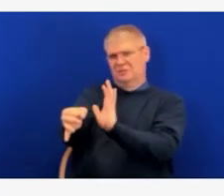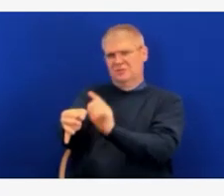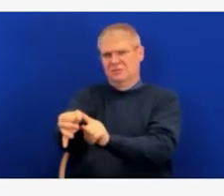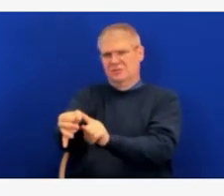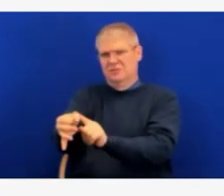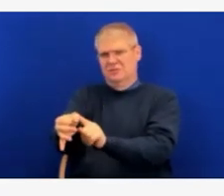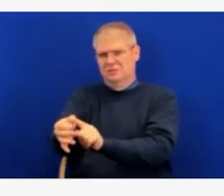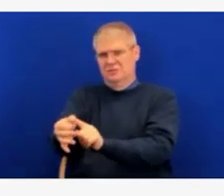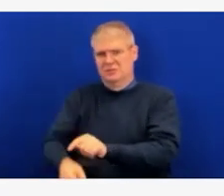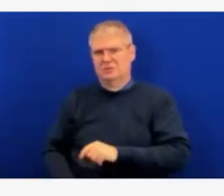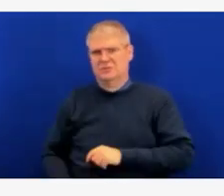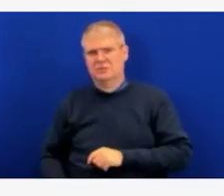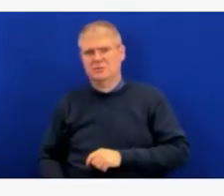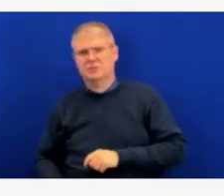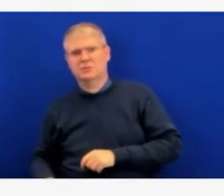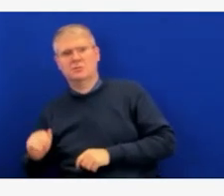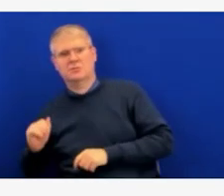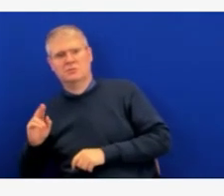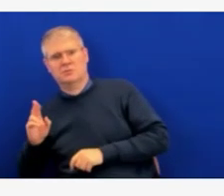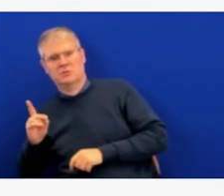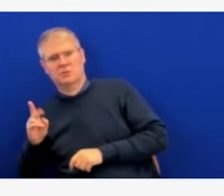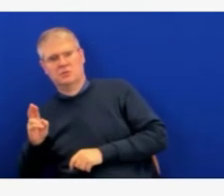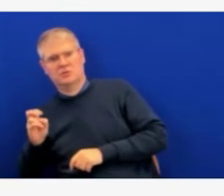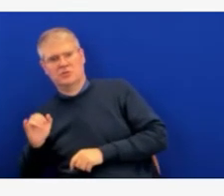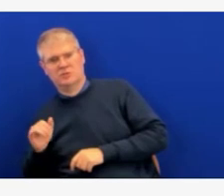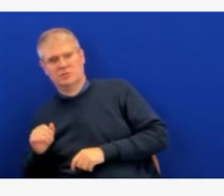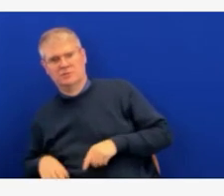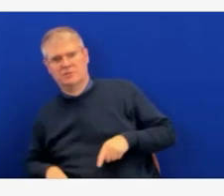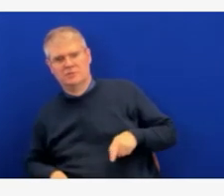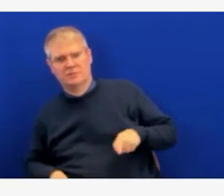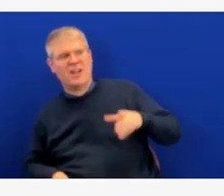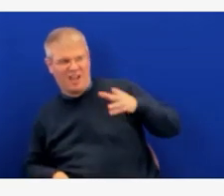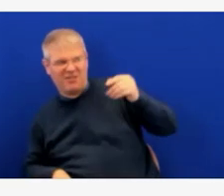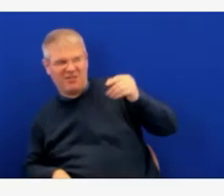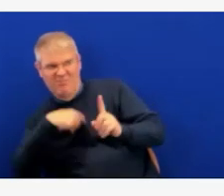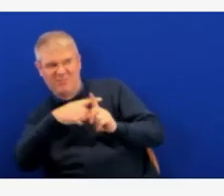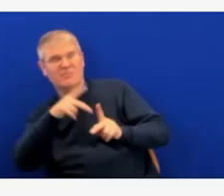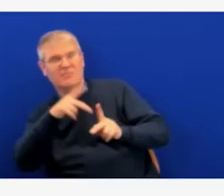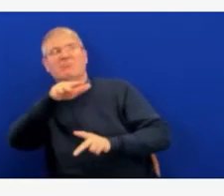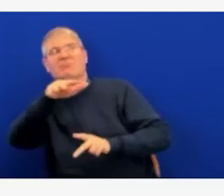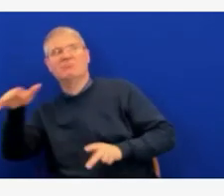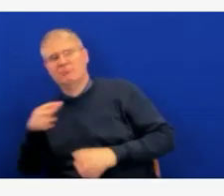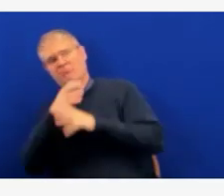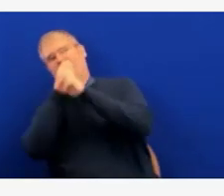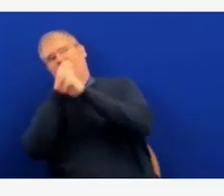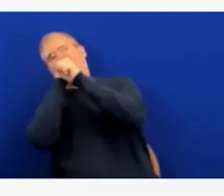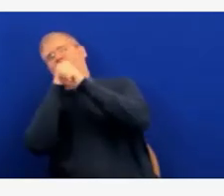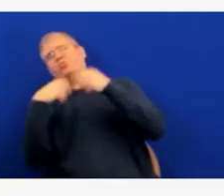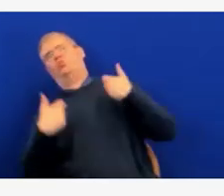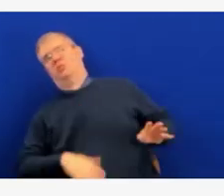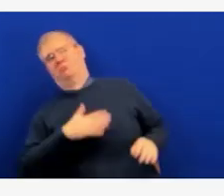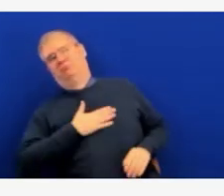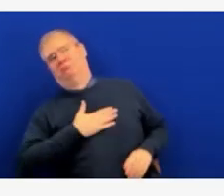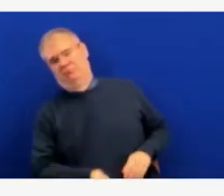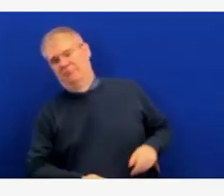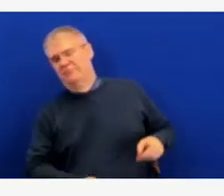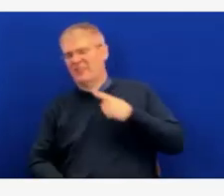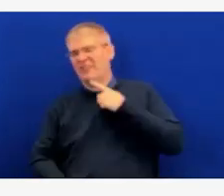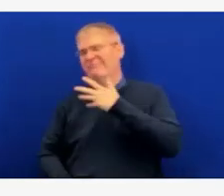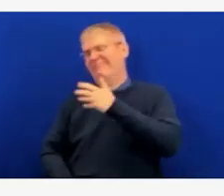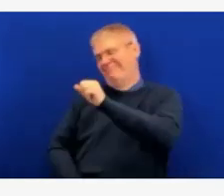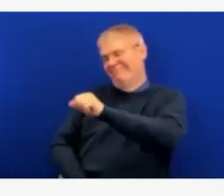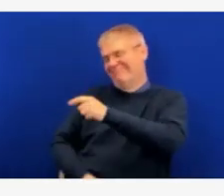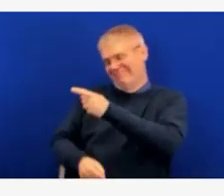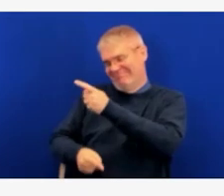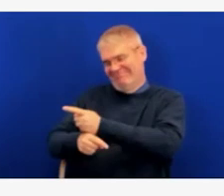second one. Yeah. And, Dr. Hahn, did I hear you come on to add something to it? Yeah. was just going to say, I totally agree, Dr.